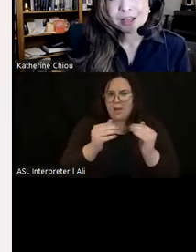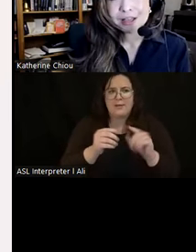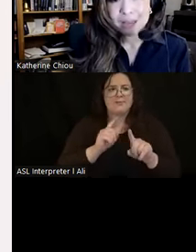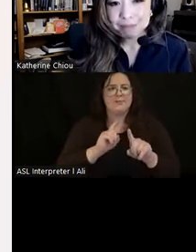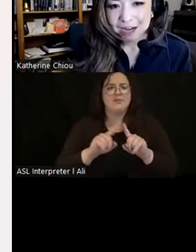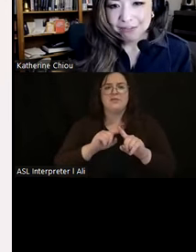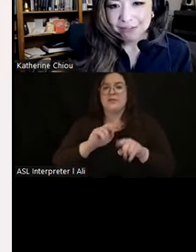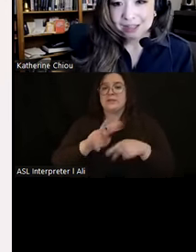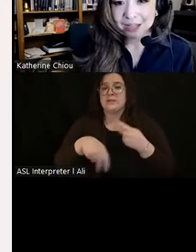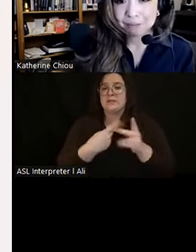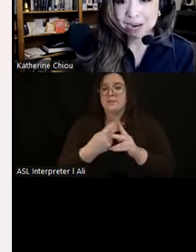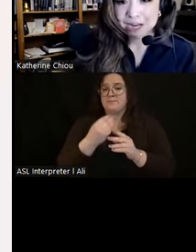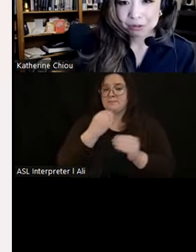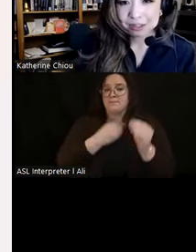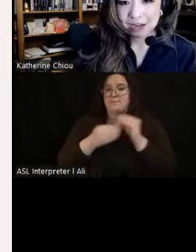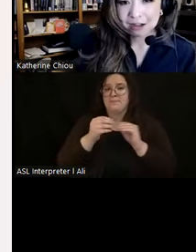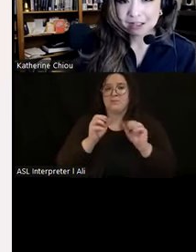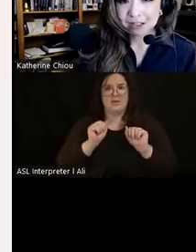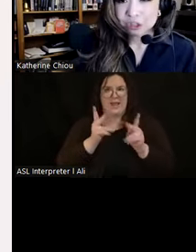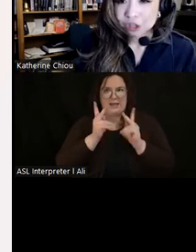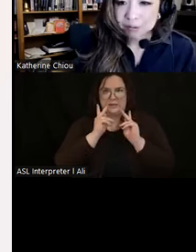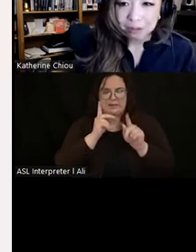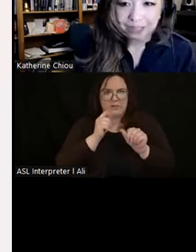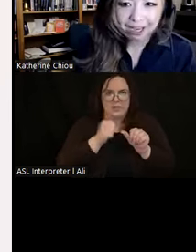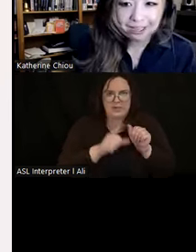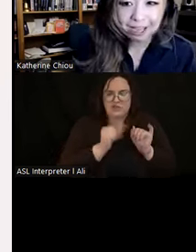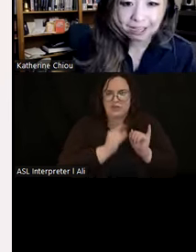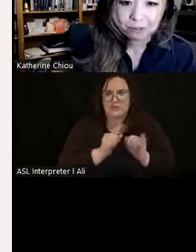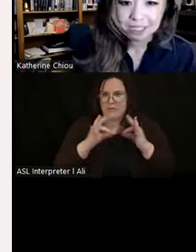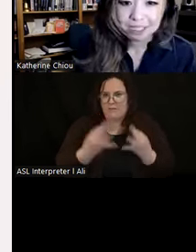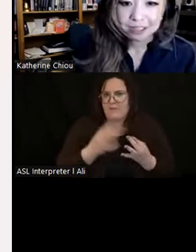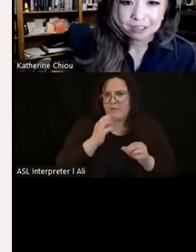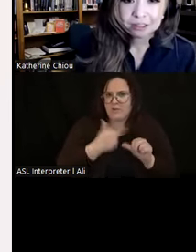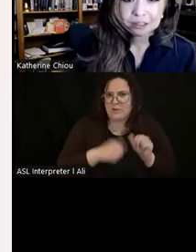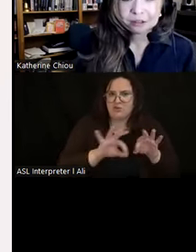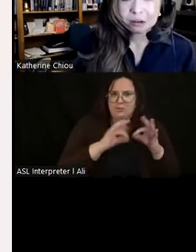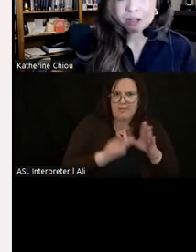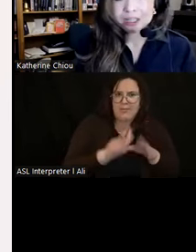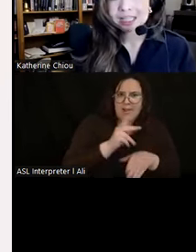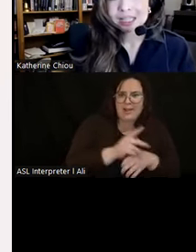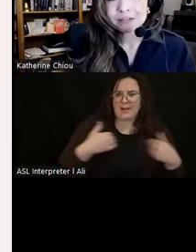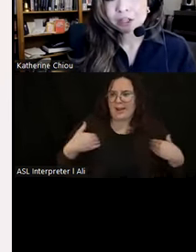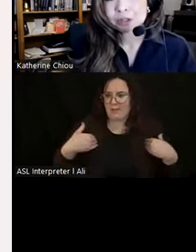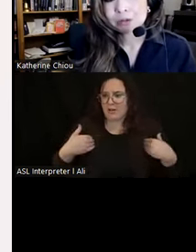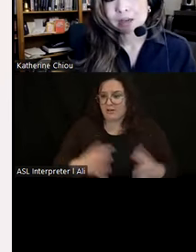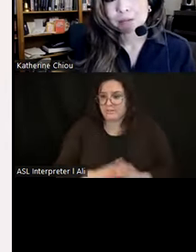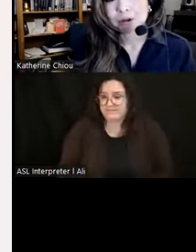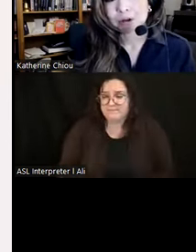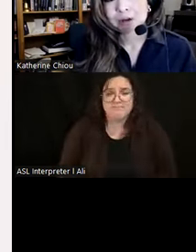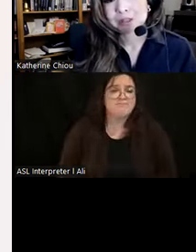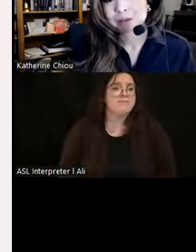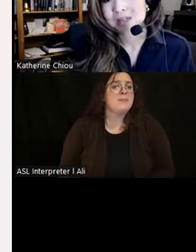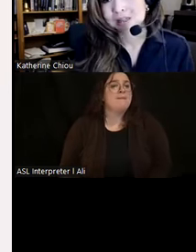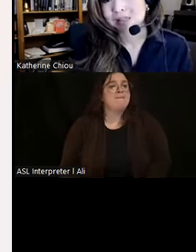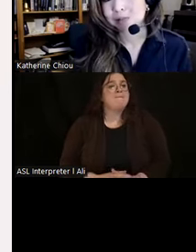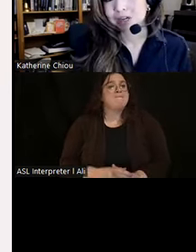can be manifested at the micro scale in terms of the plant and animal data. While the elite individuals at Moro